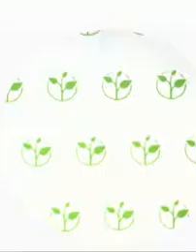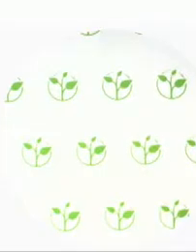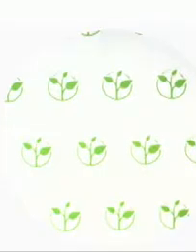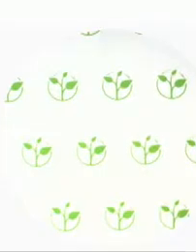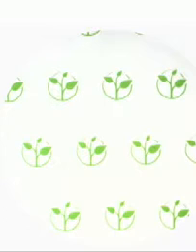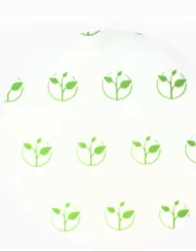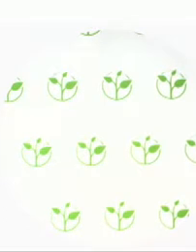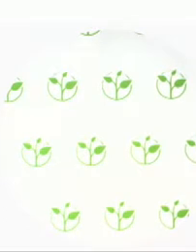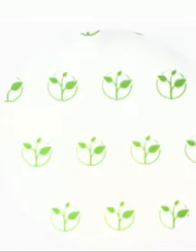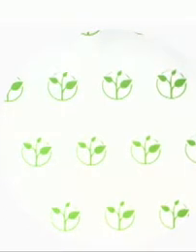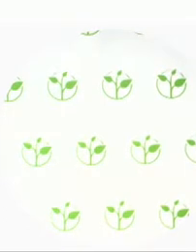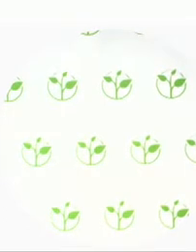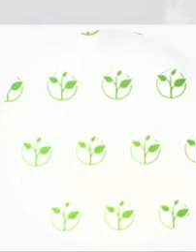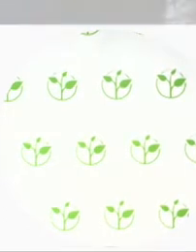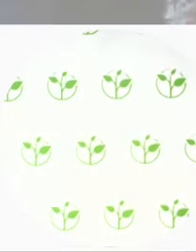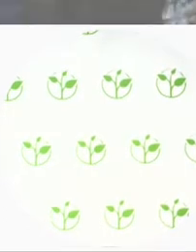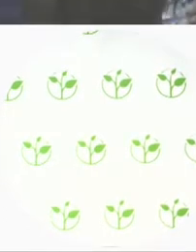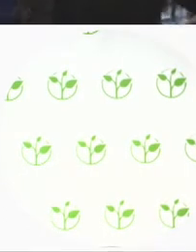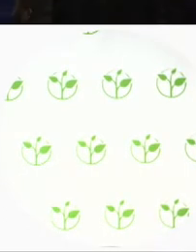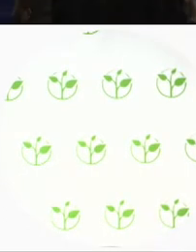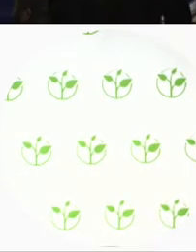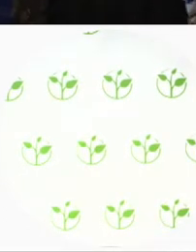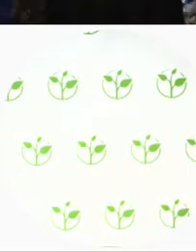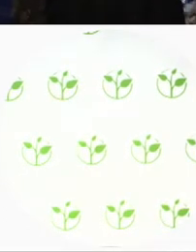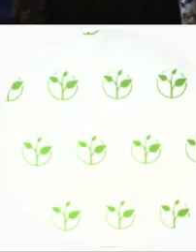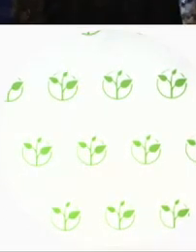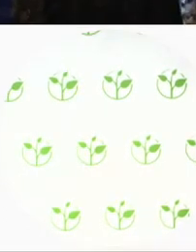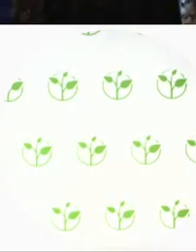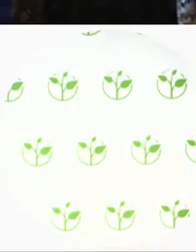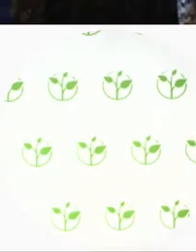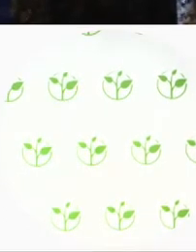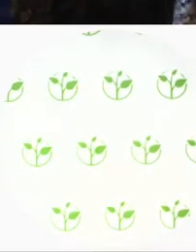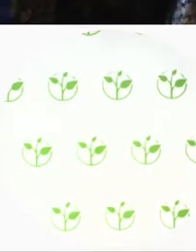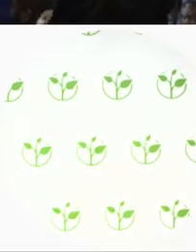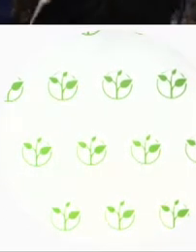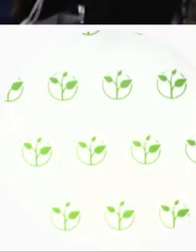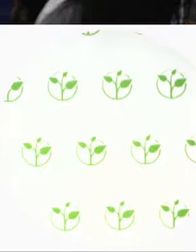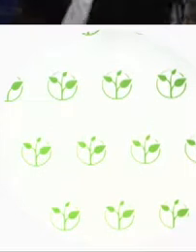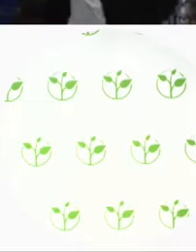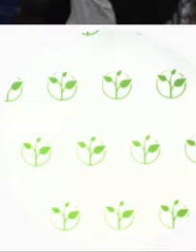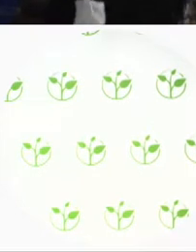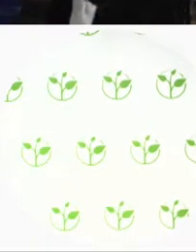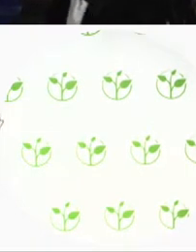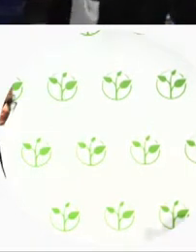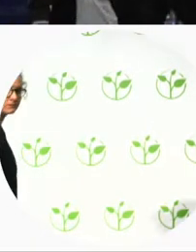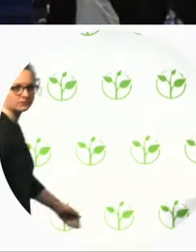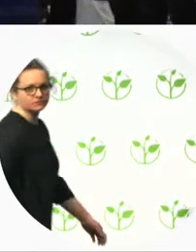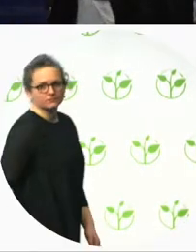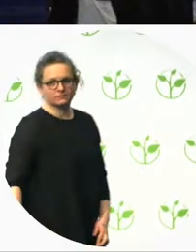My name is Ger Craddock. I'm the chair for the next one and a half hours. So what I would like,